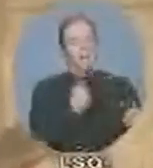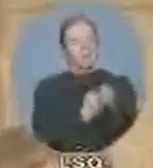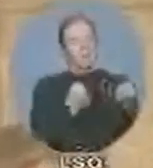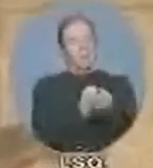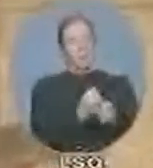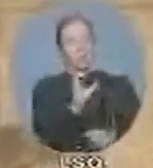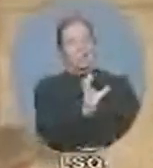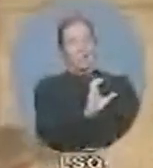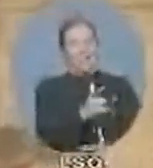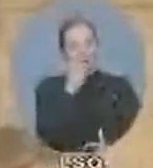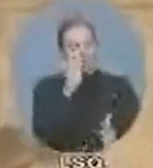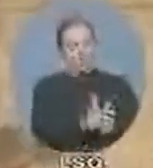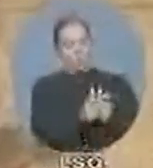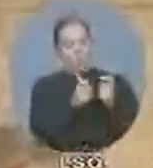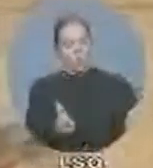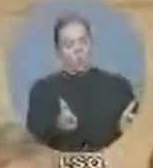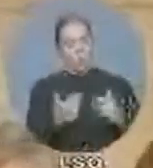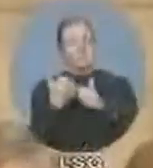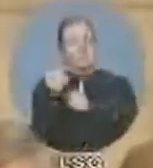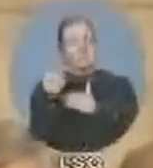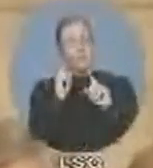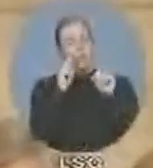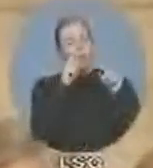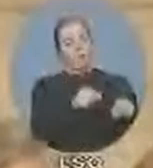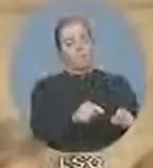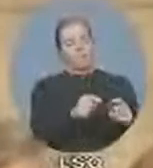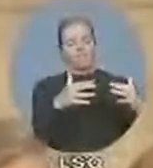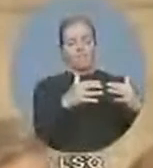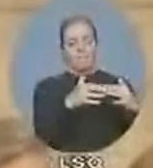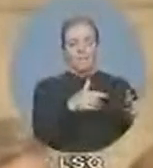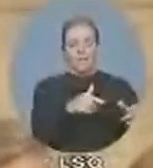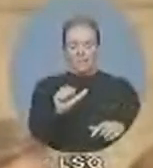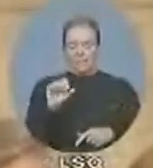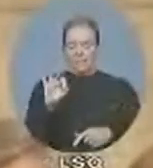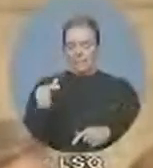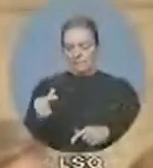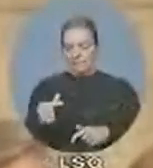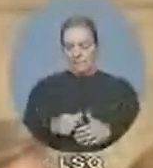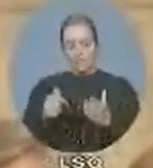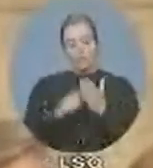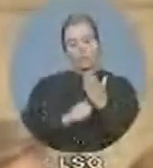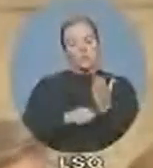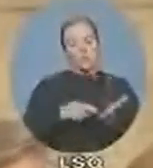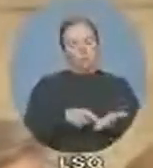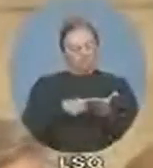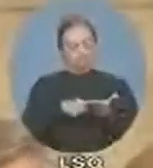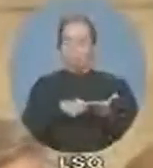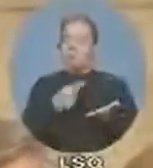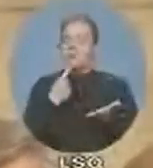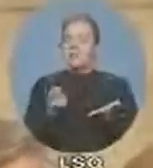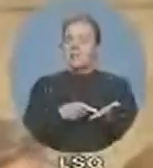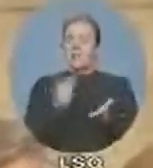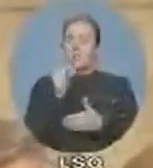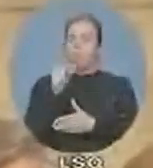And on top of what this panel's paid, released documents now show that the government is spending $86